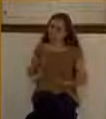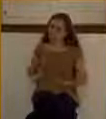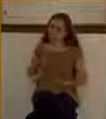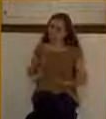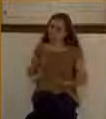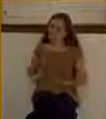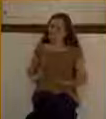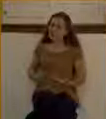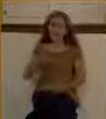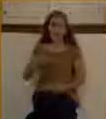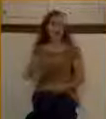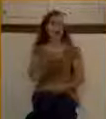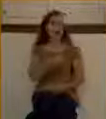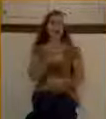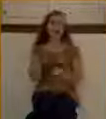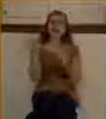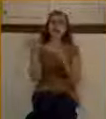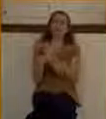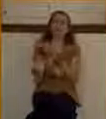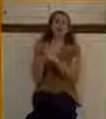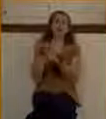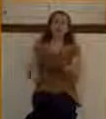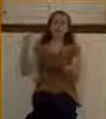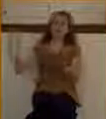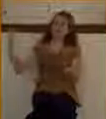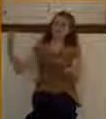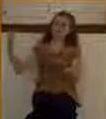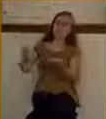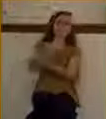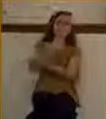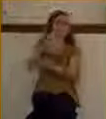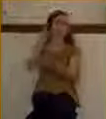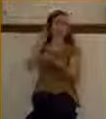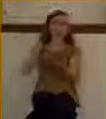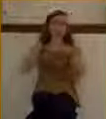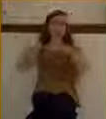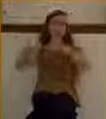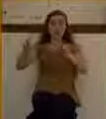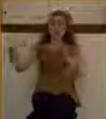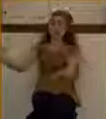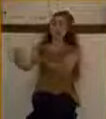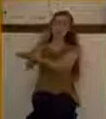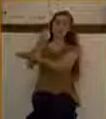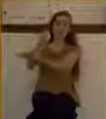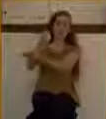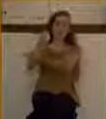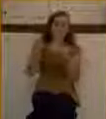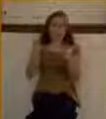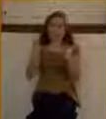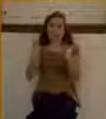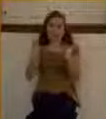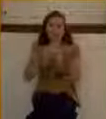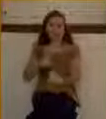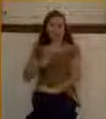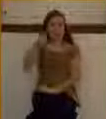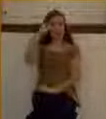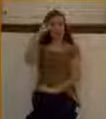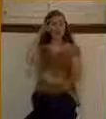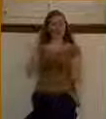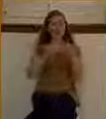He took full advantage. He saw his opportunity. You know, I think that people today